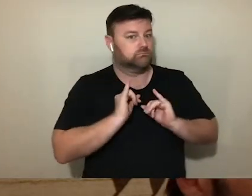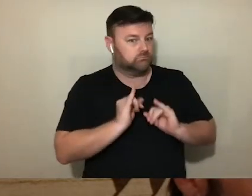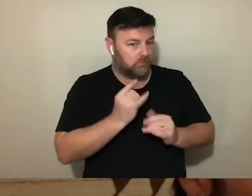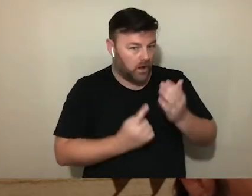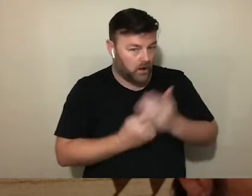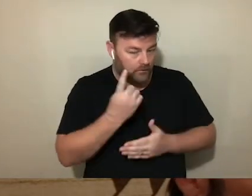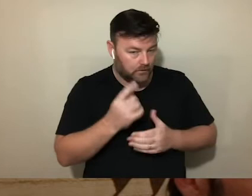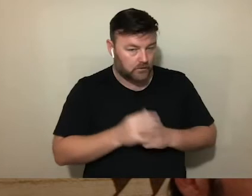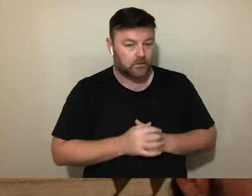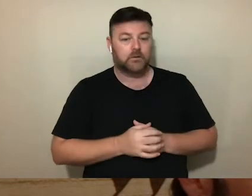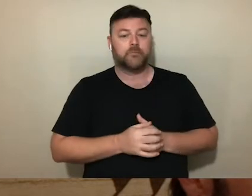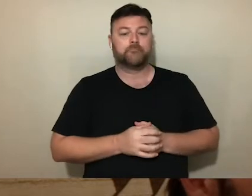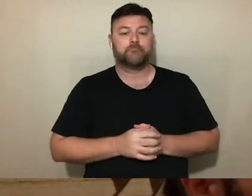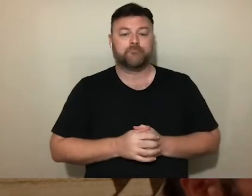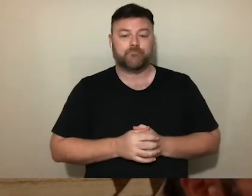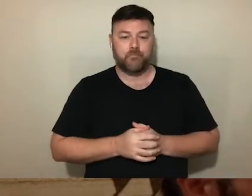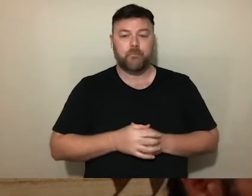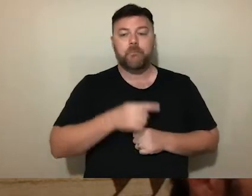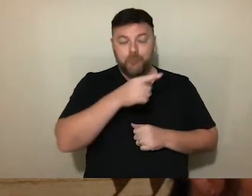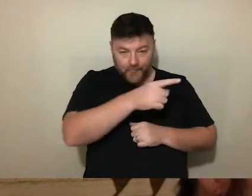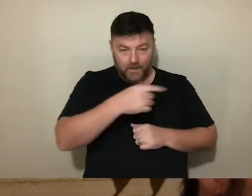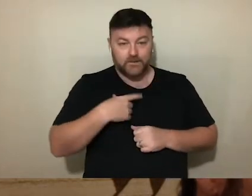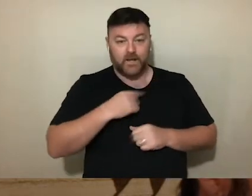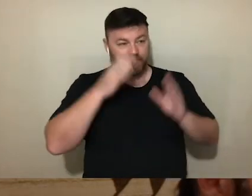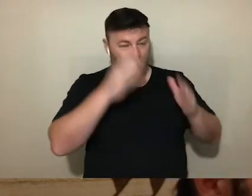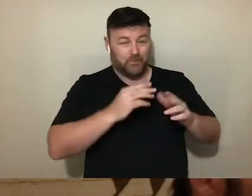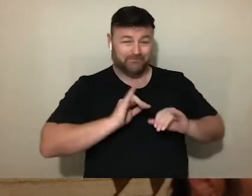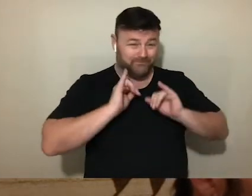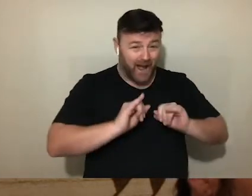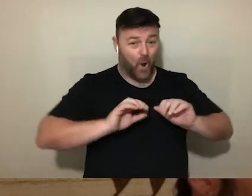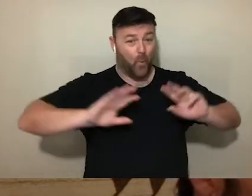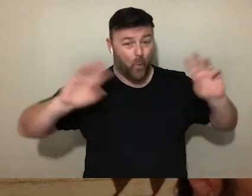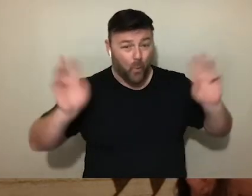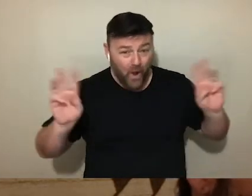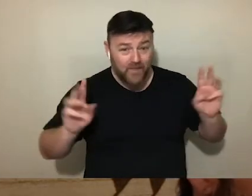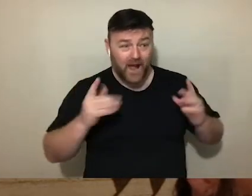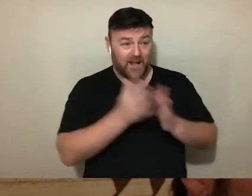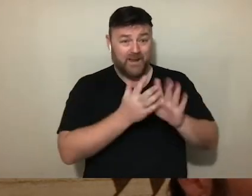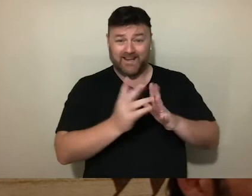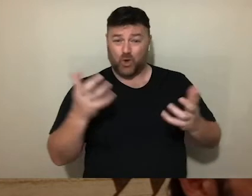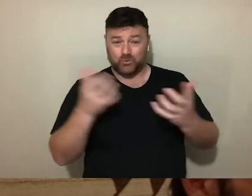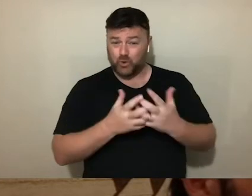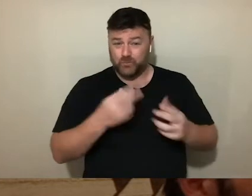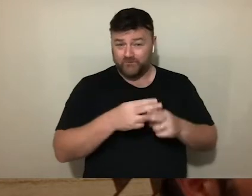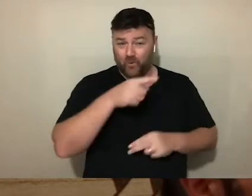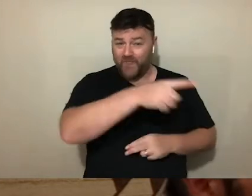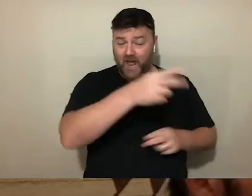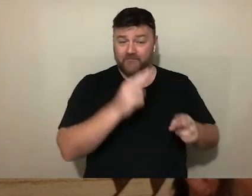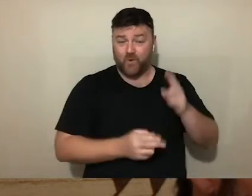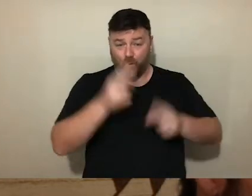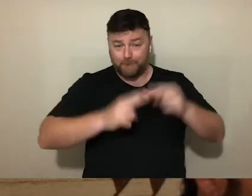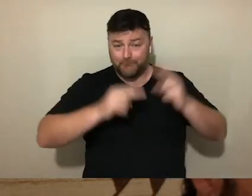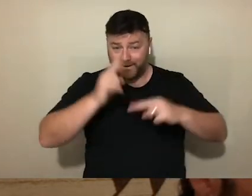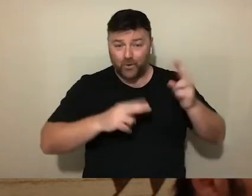exposed to the inclemency of the sea and severe weather conditions, creating doubts about the suitability of the site's poor infrastructure to face the